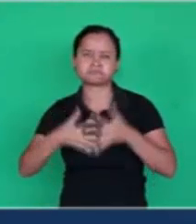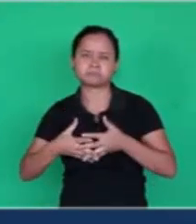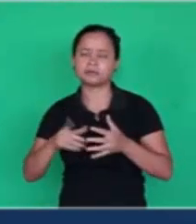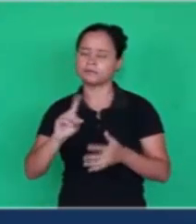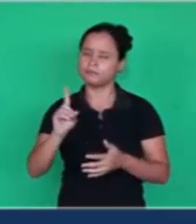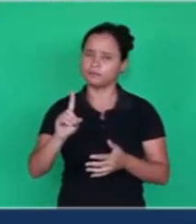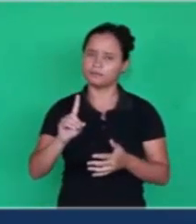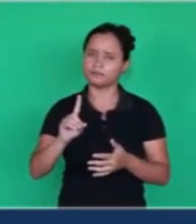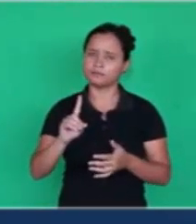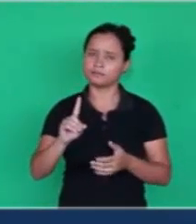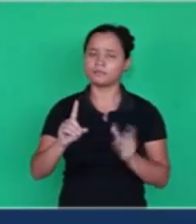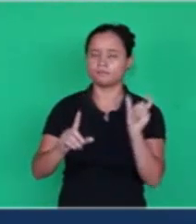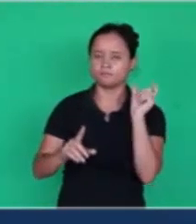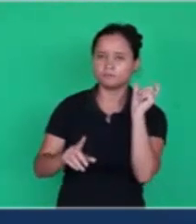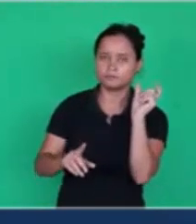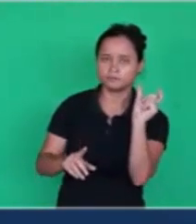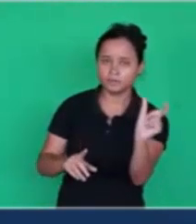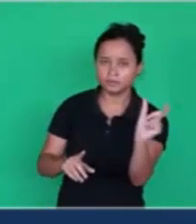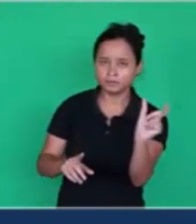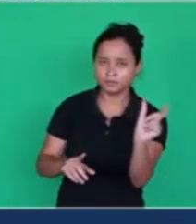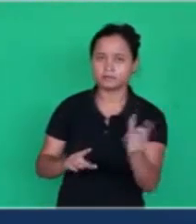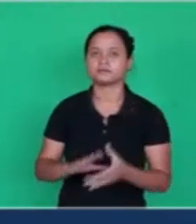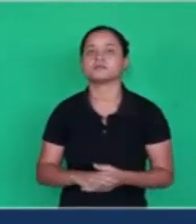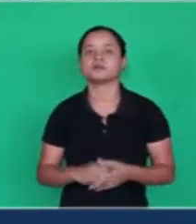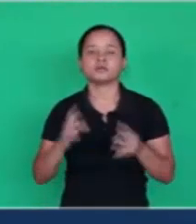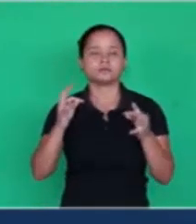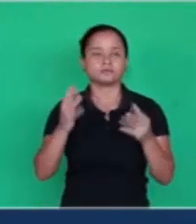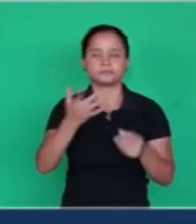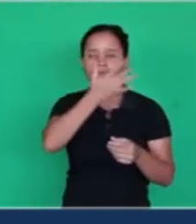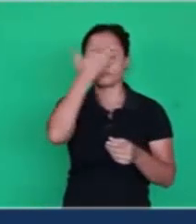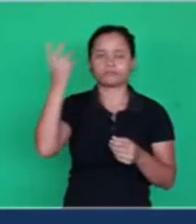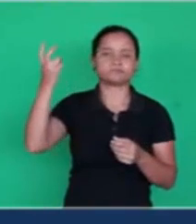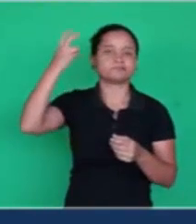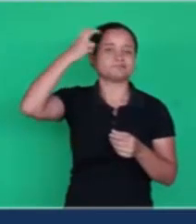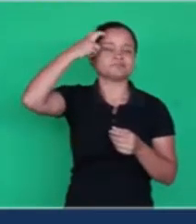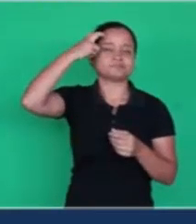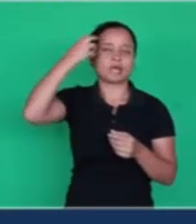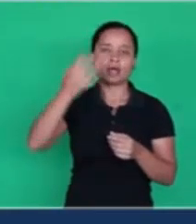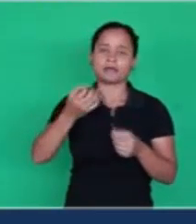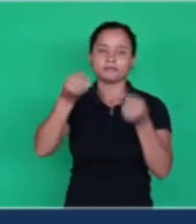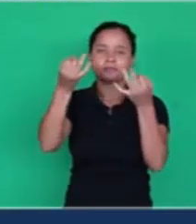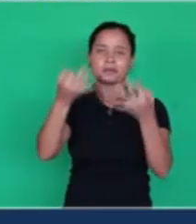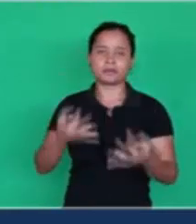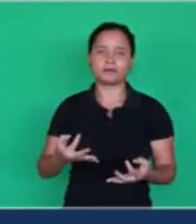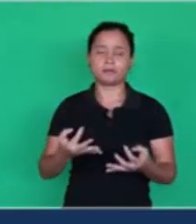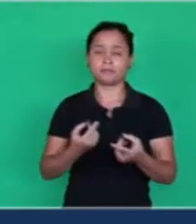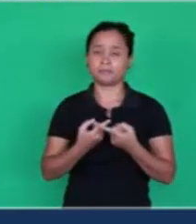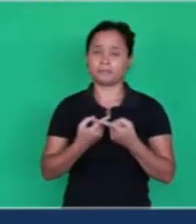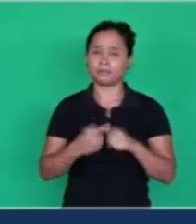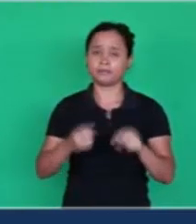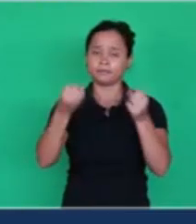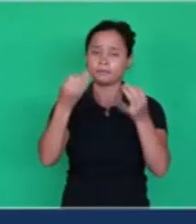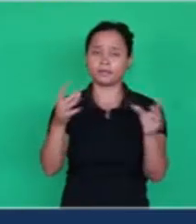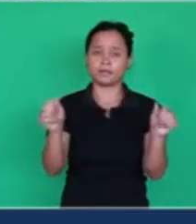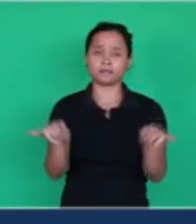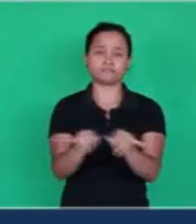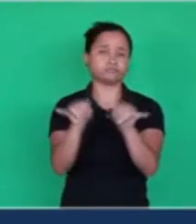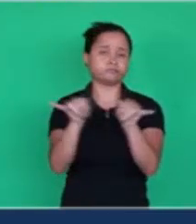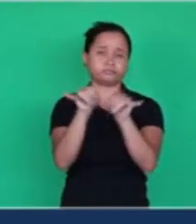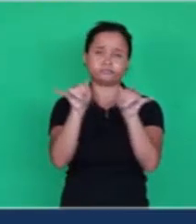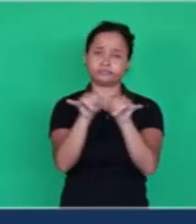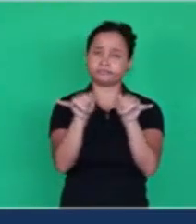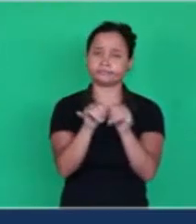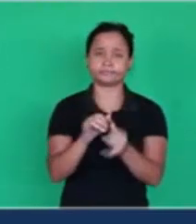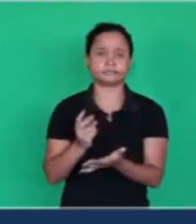There are words that are placed here. And they understand and say they speak nonsense or foolishness.